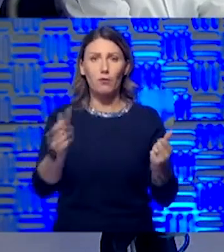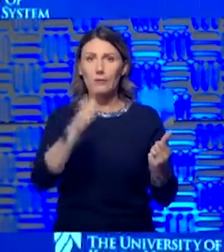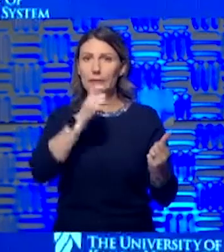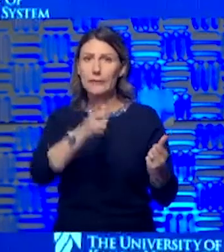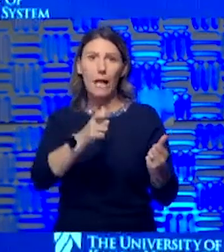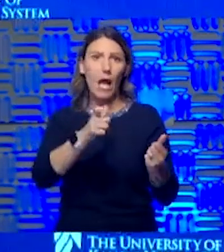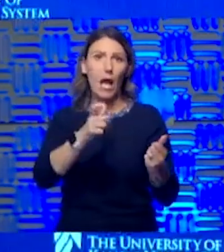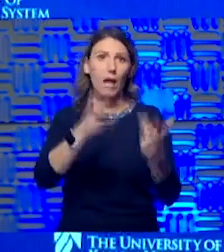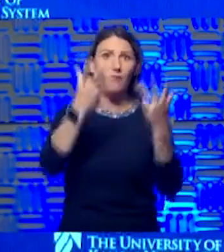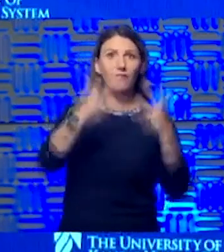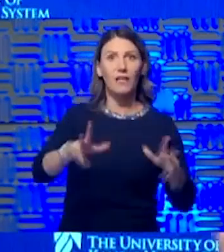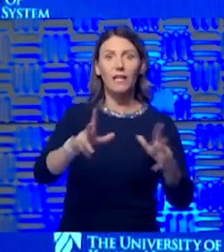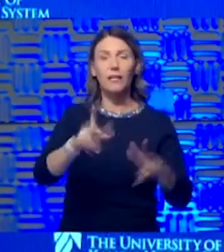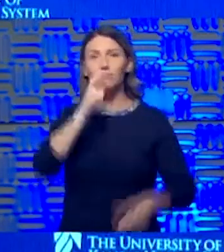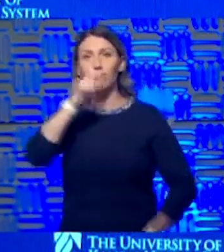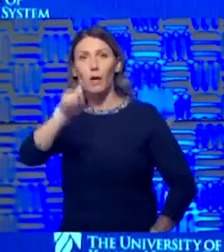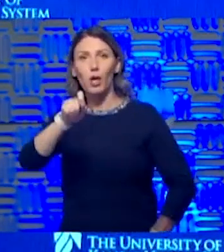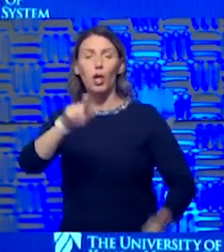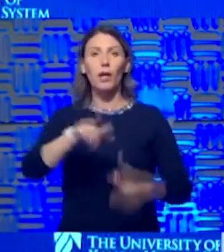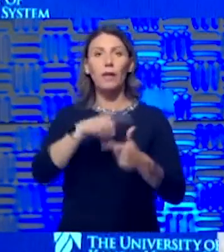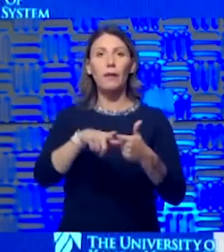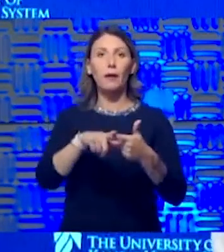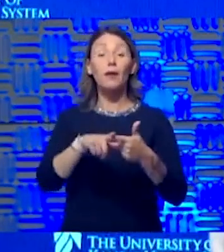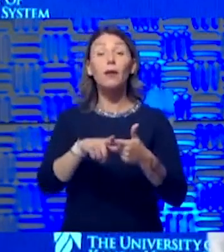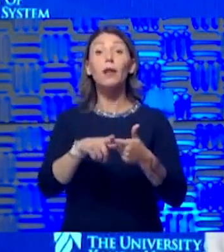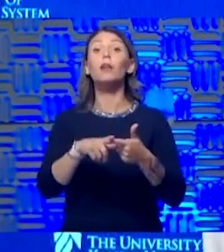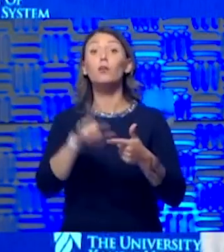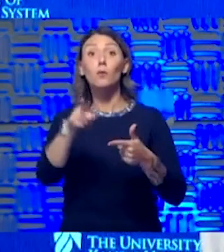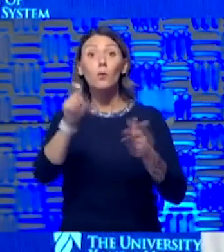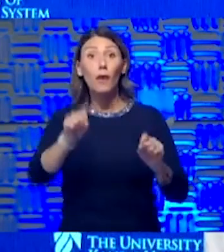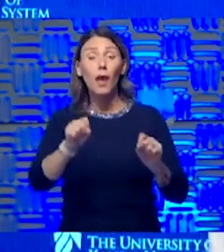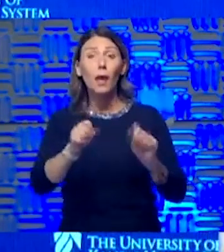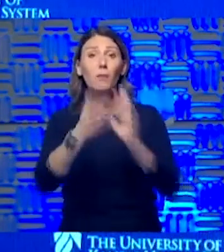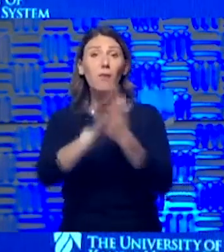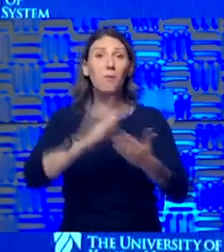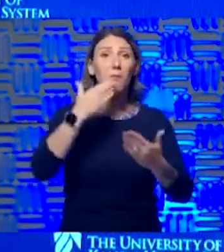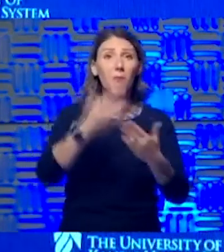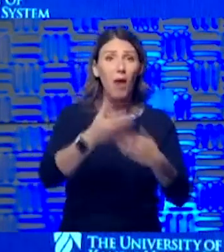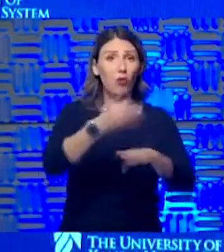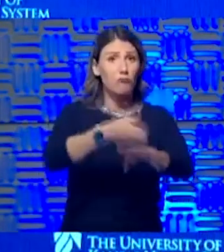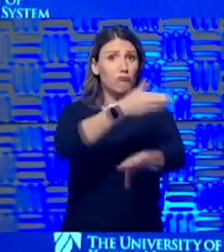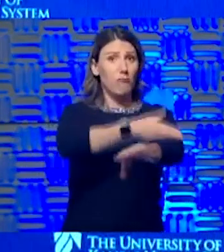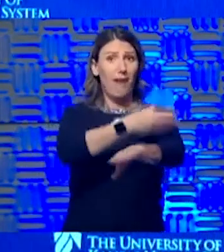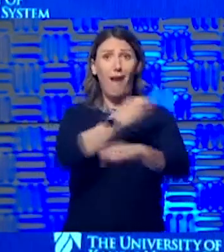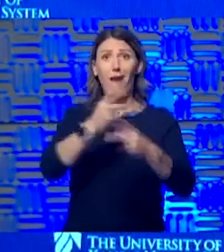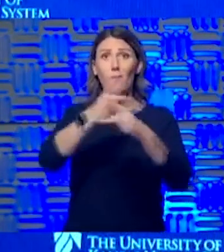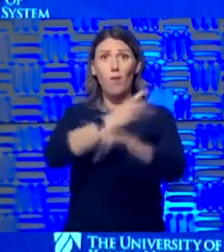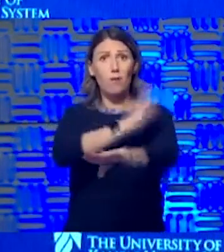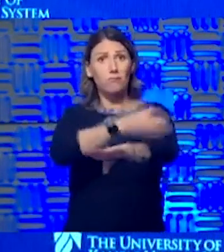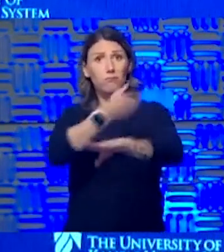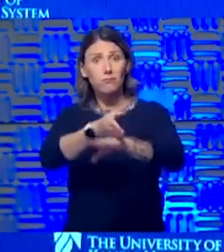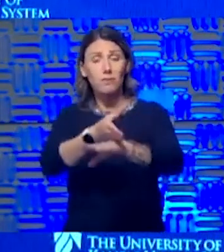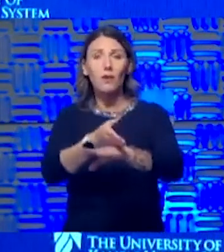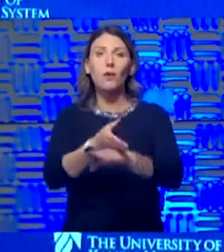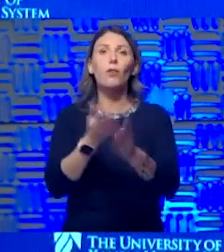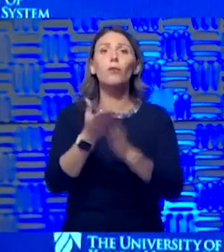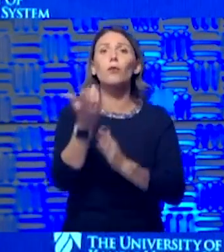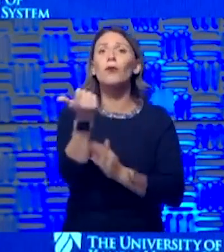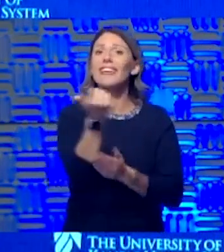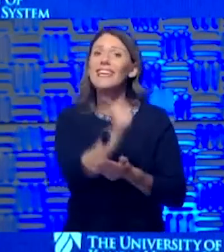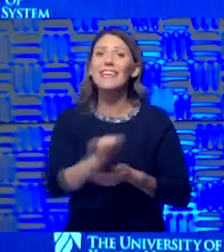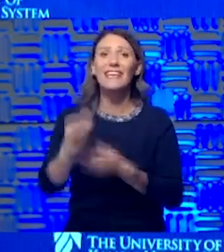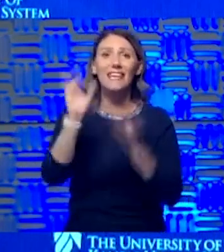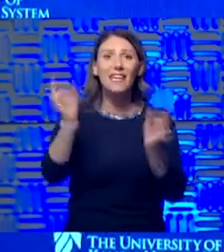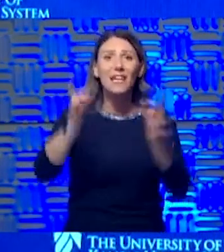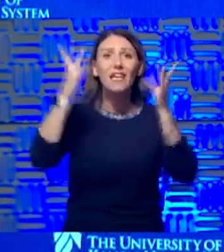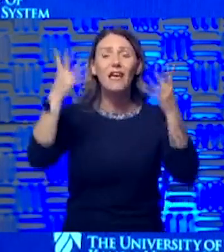and it wanes. It gets better or worse. And to any pandemic, not that I've lived through a lot, fortunately, but to any great